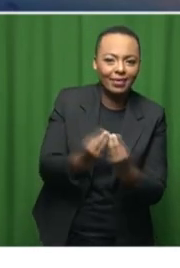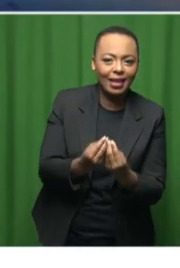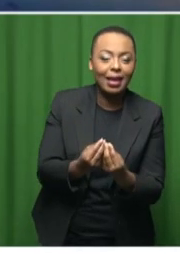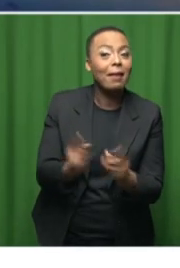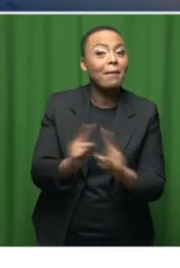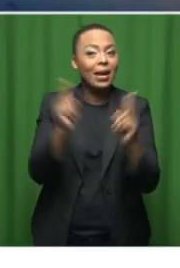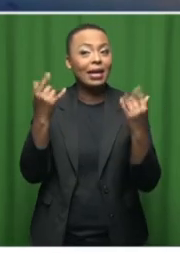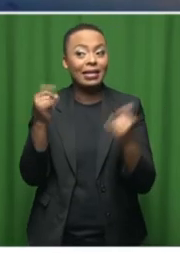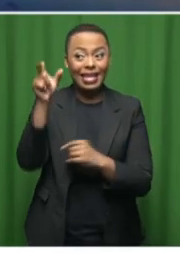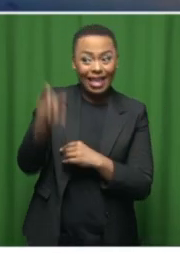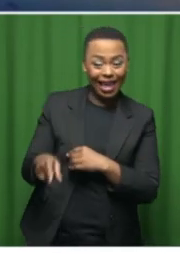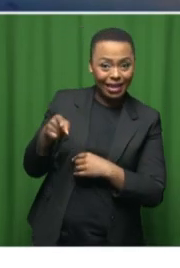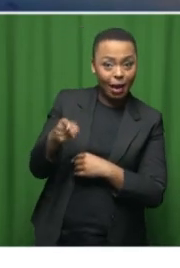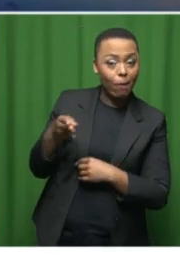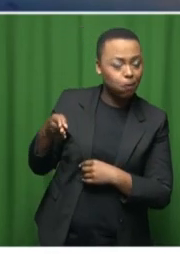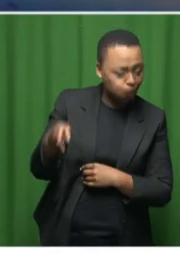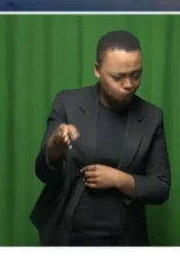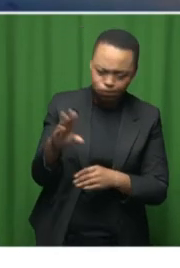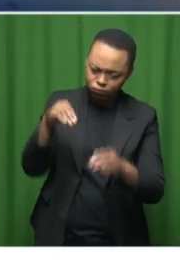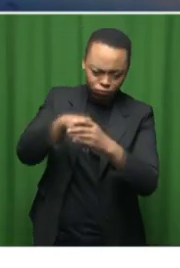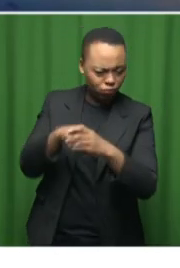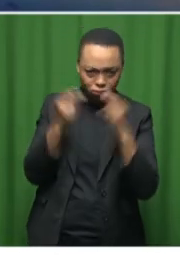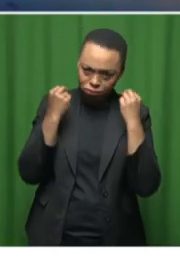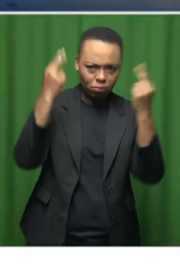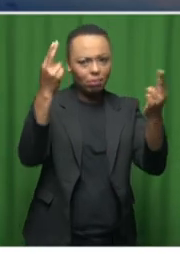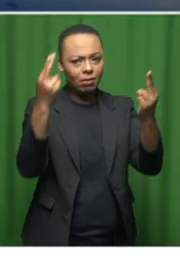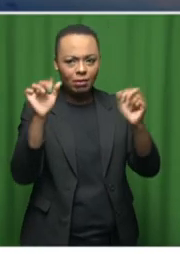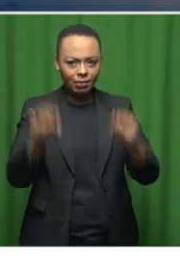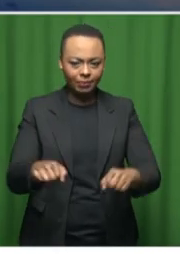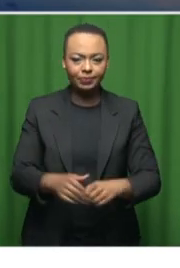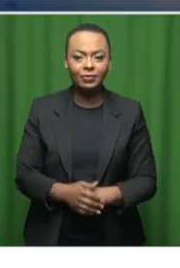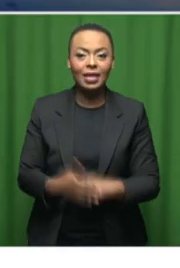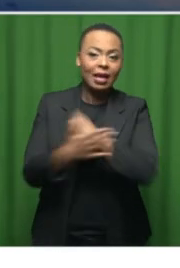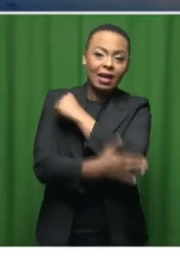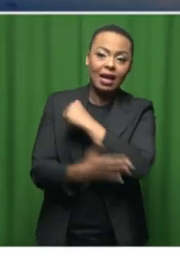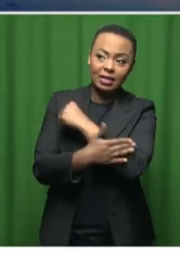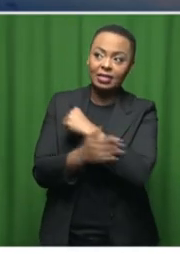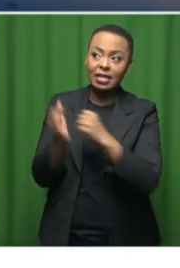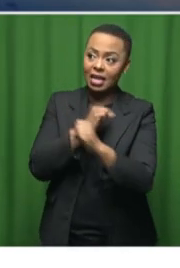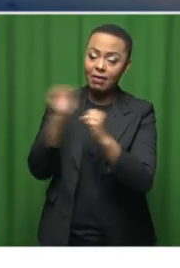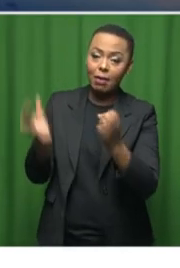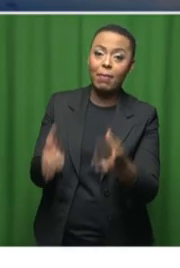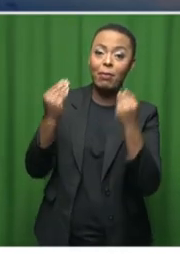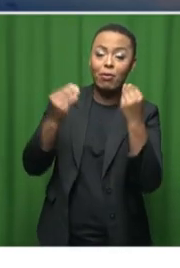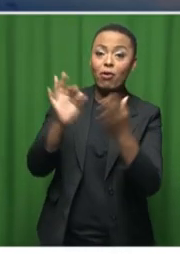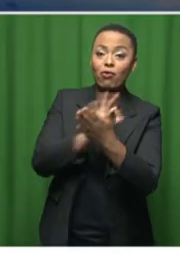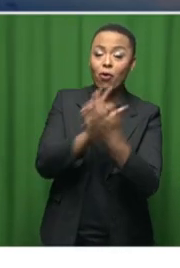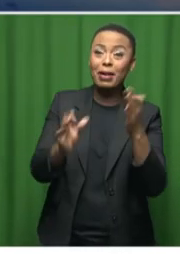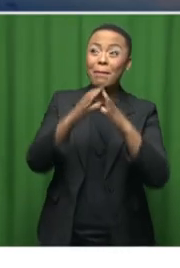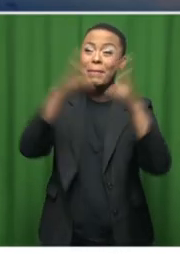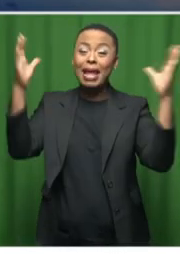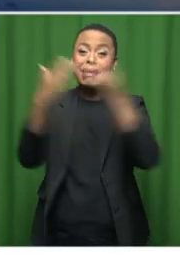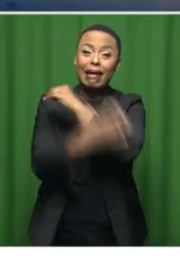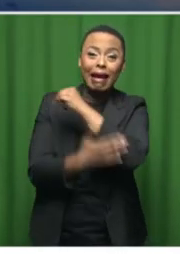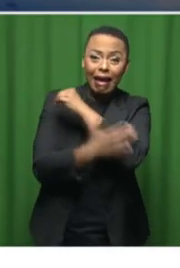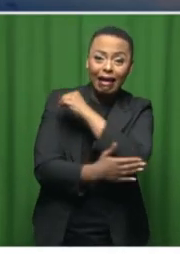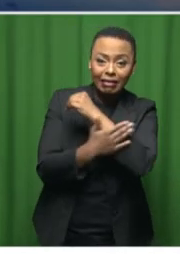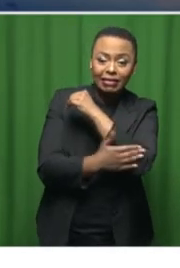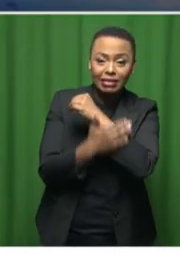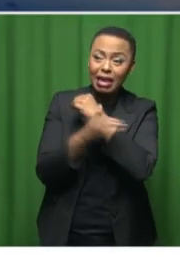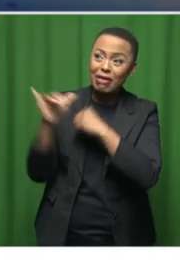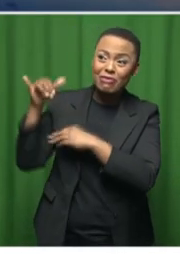she was there presiding. And the country that could not get the vote, a big country, remember, big in aviation